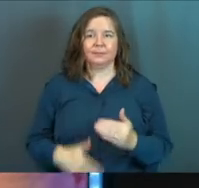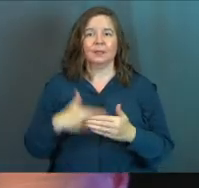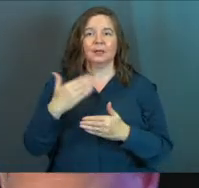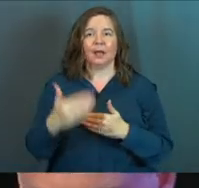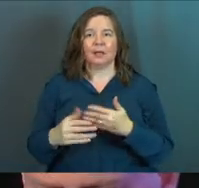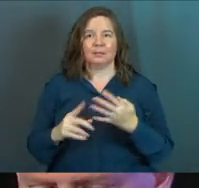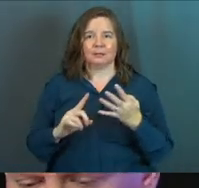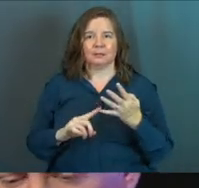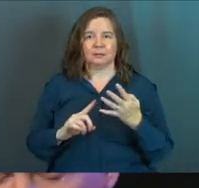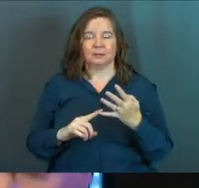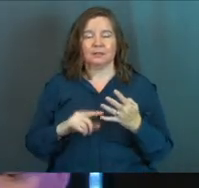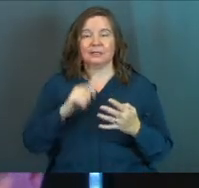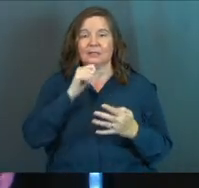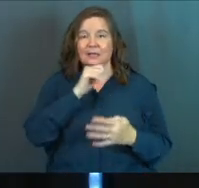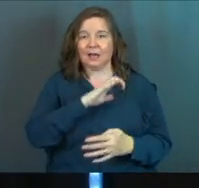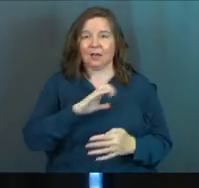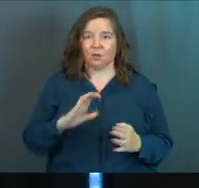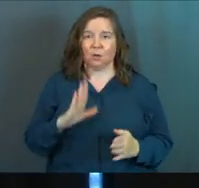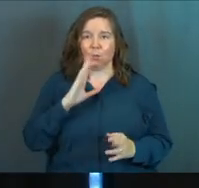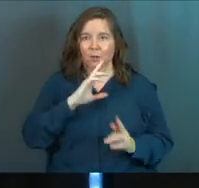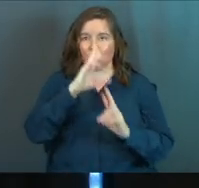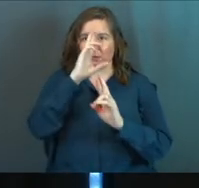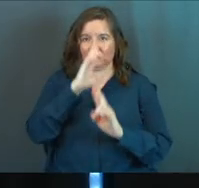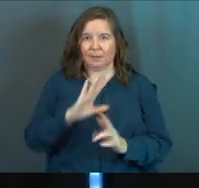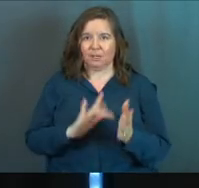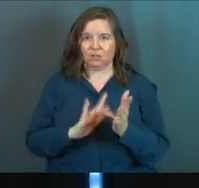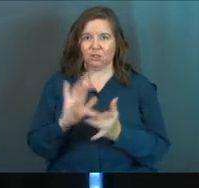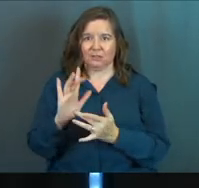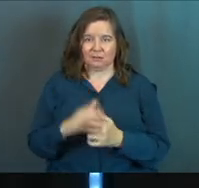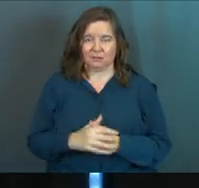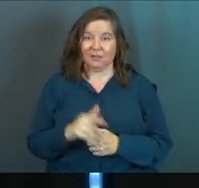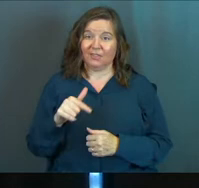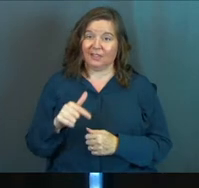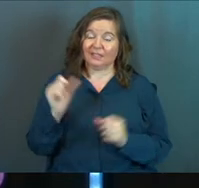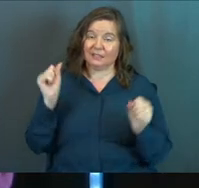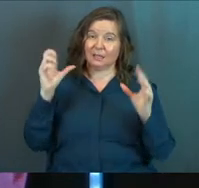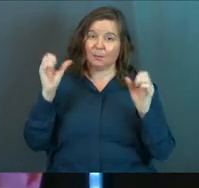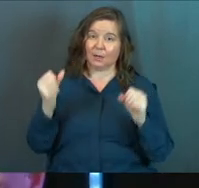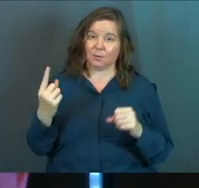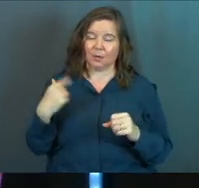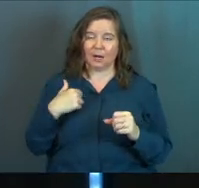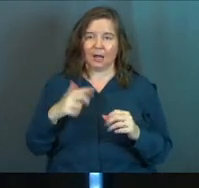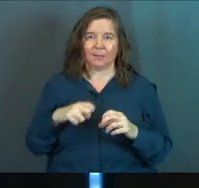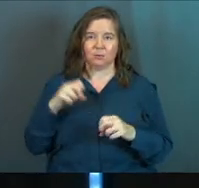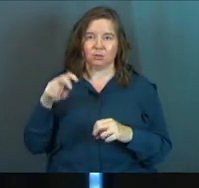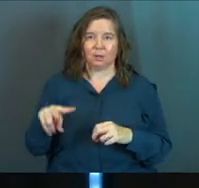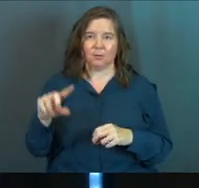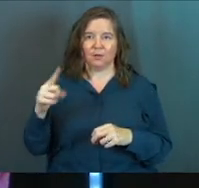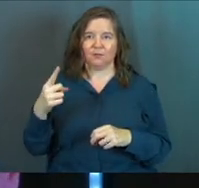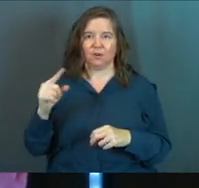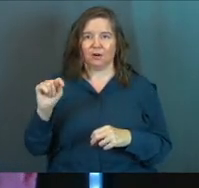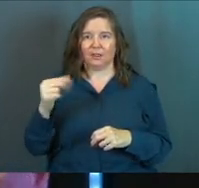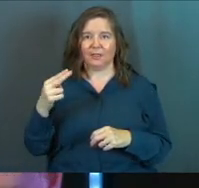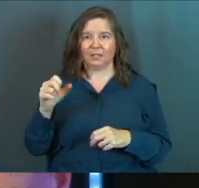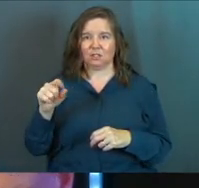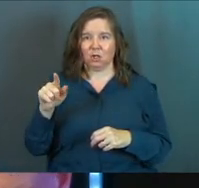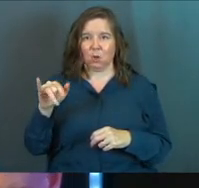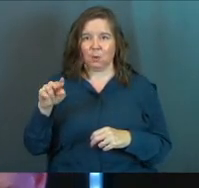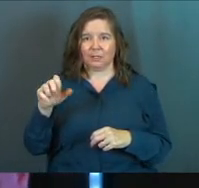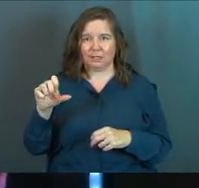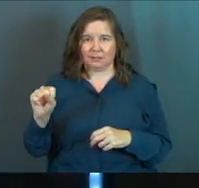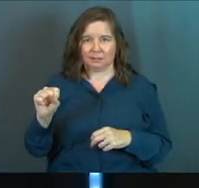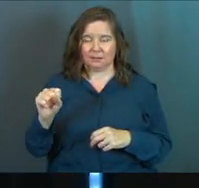Next, non-Christians will respect Jesus. This is a surprising one. I'm jumping to 1 Thessalonians here.